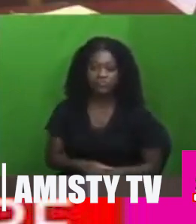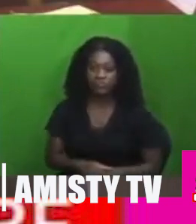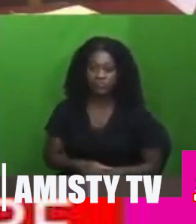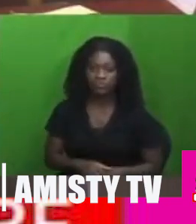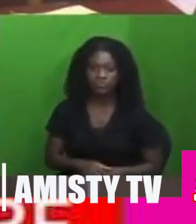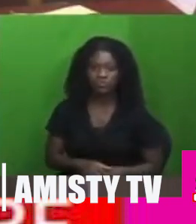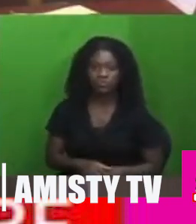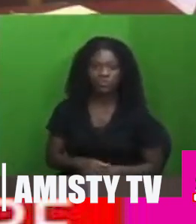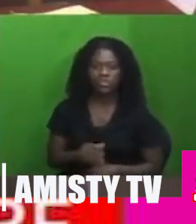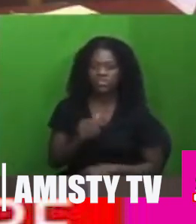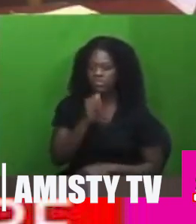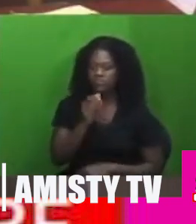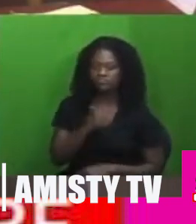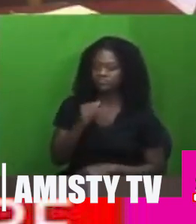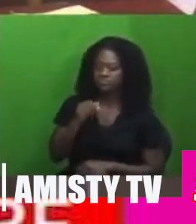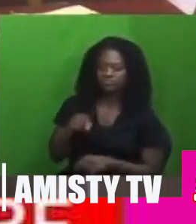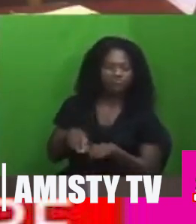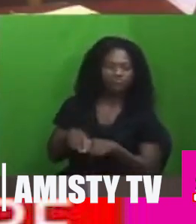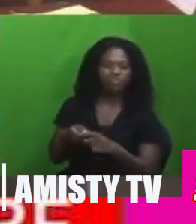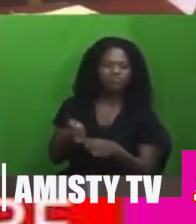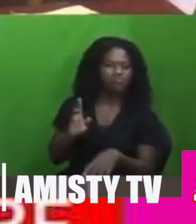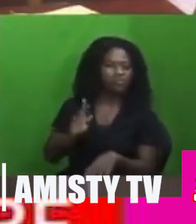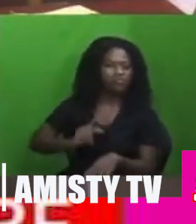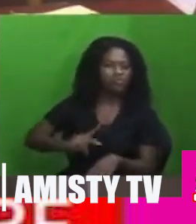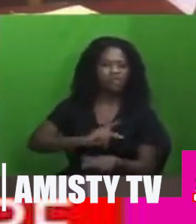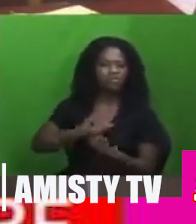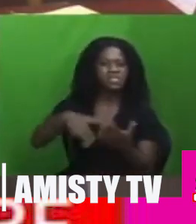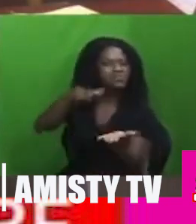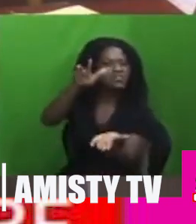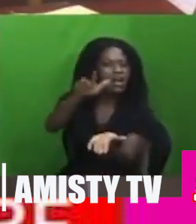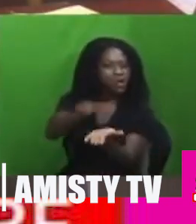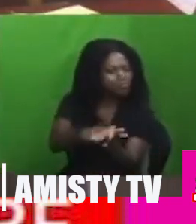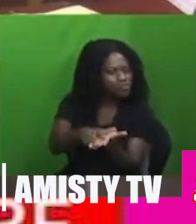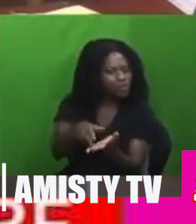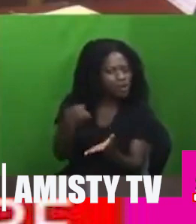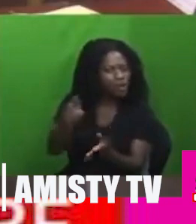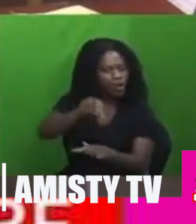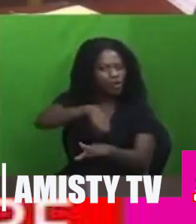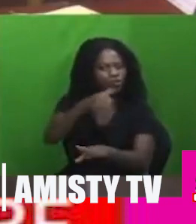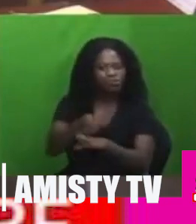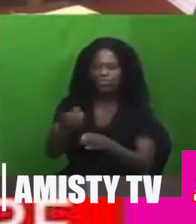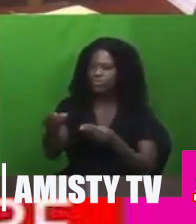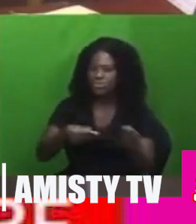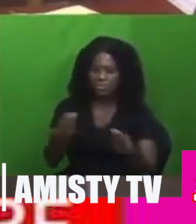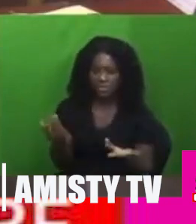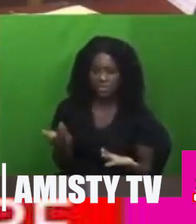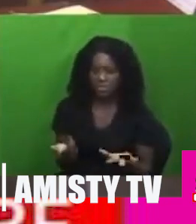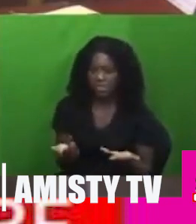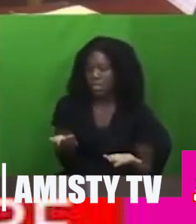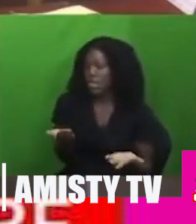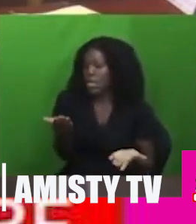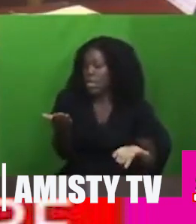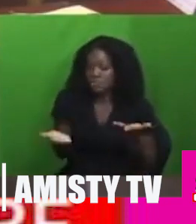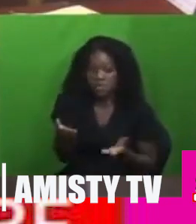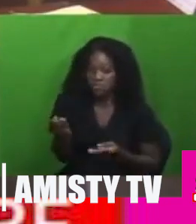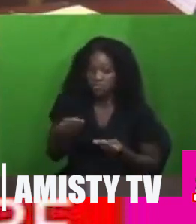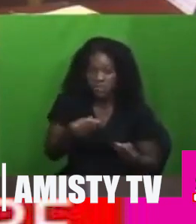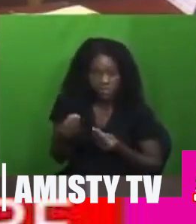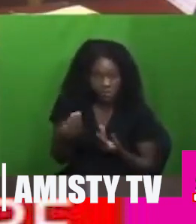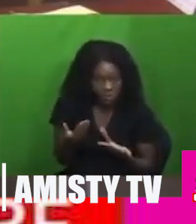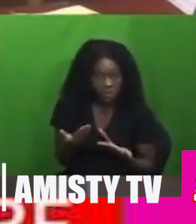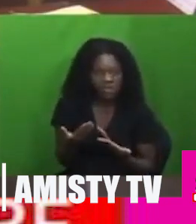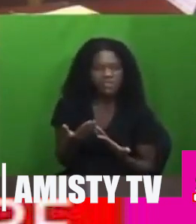away from parliament approving or giving the mandate to spend. Mr. Speaker, he may be spending within the